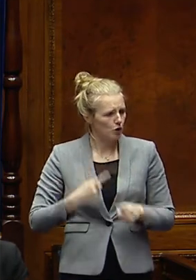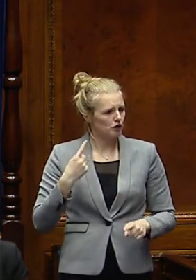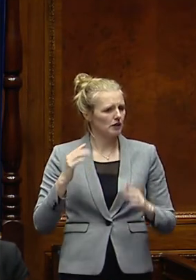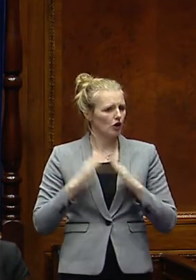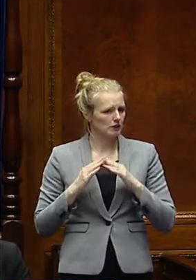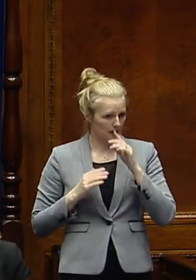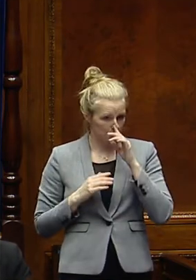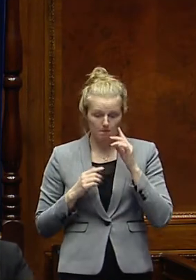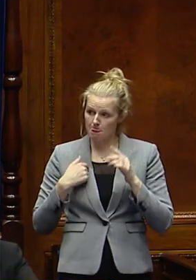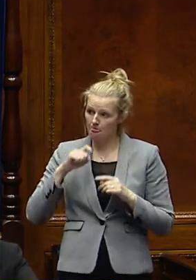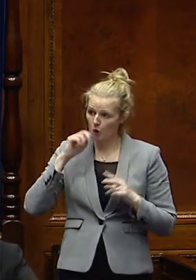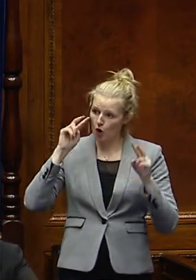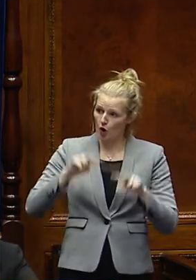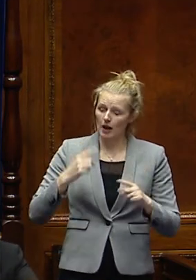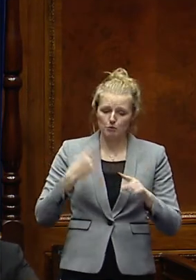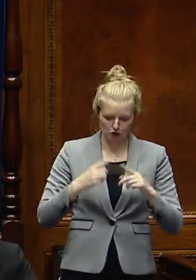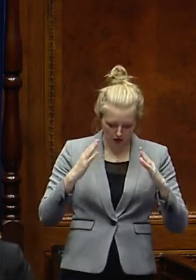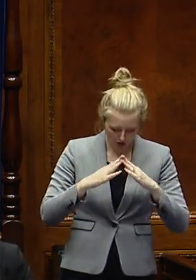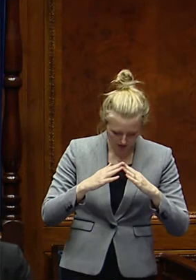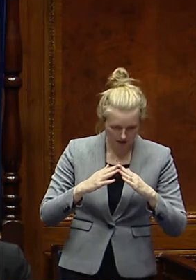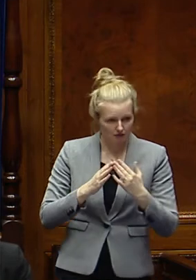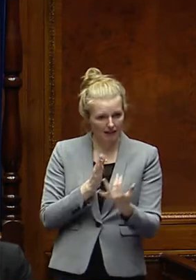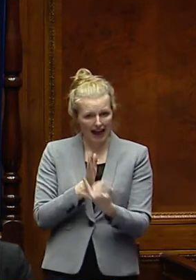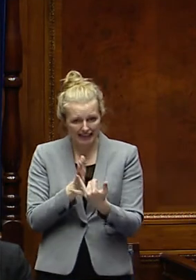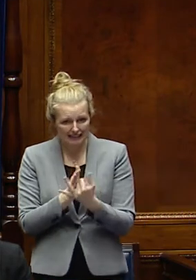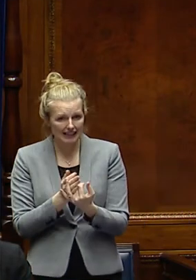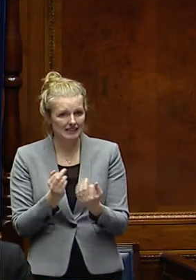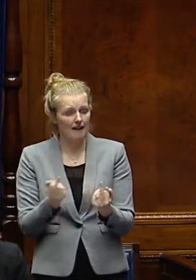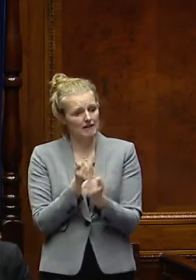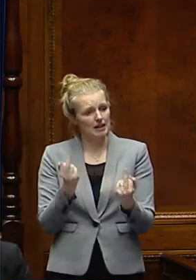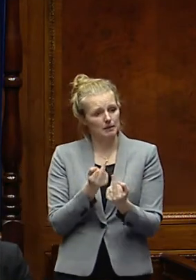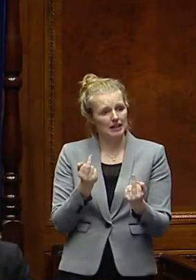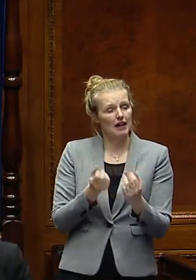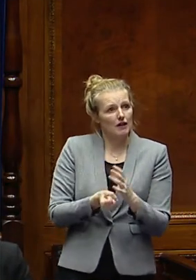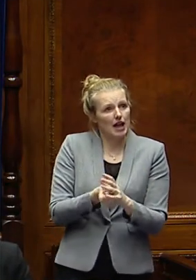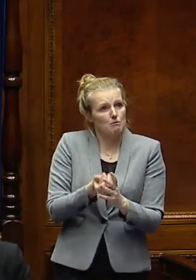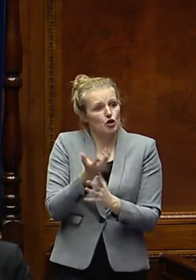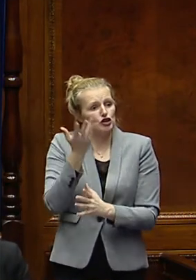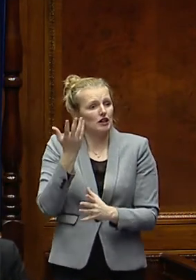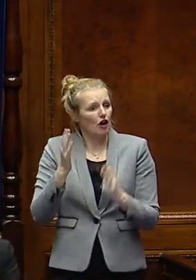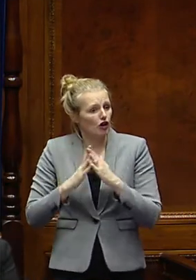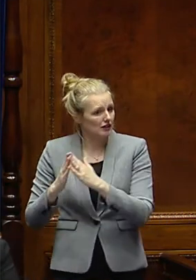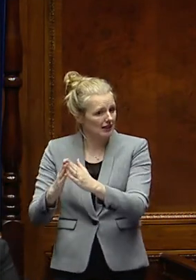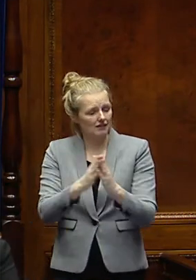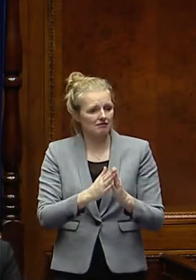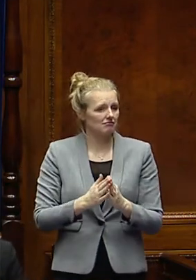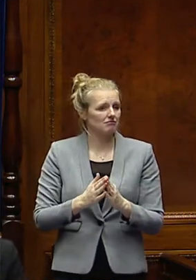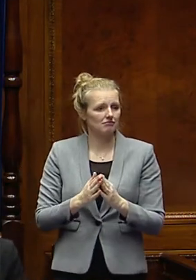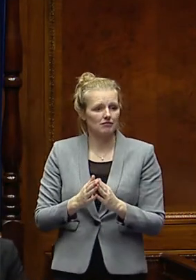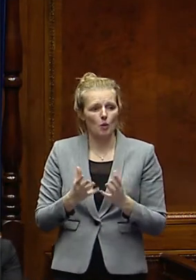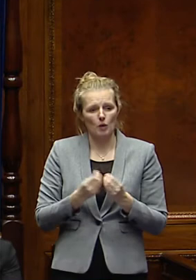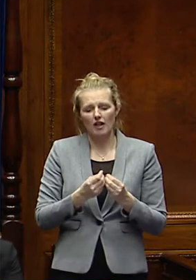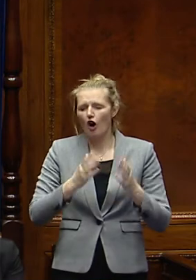I will be looking at this in terms of the excess and the availability of emerging housing stock along with a number of key strands of